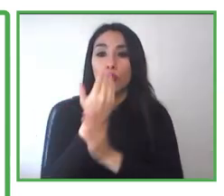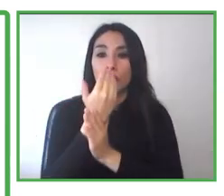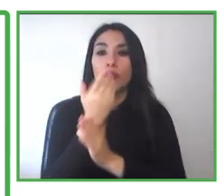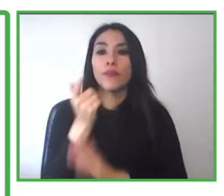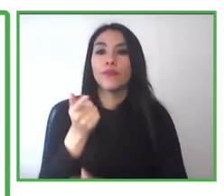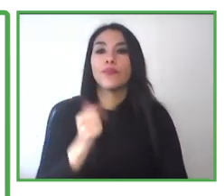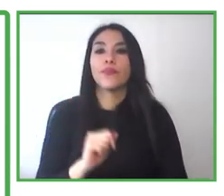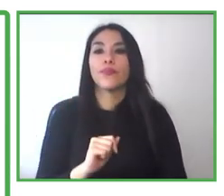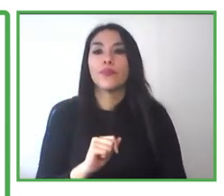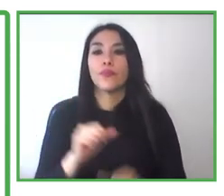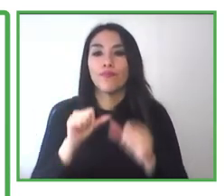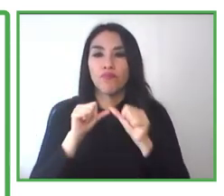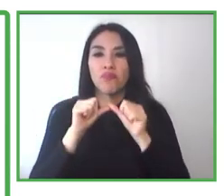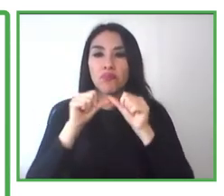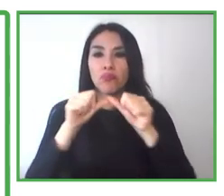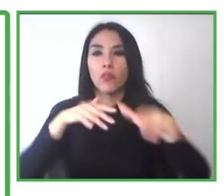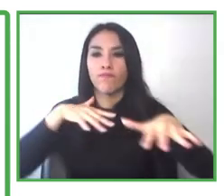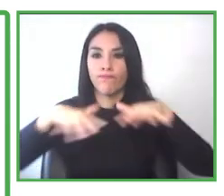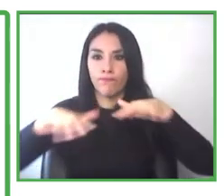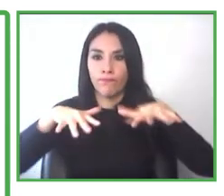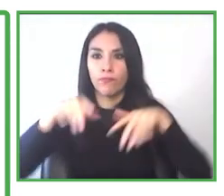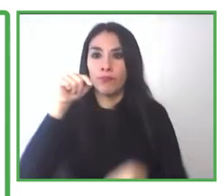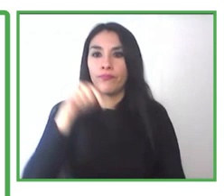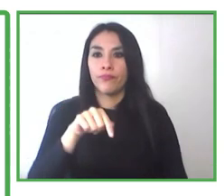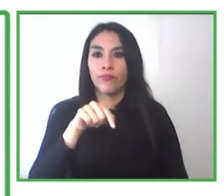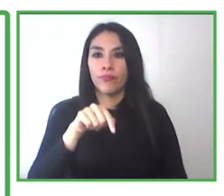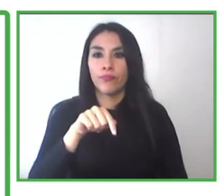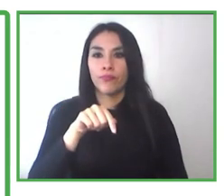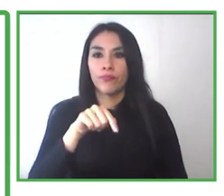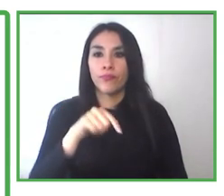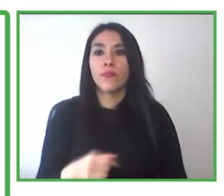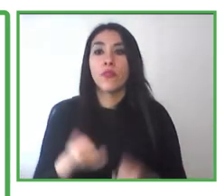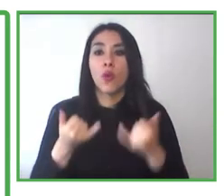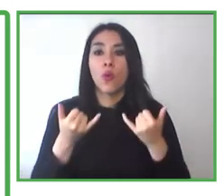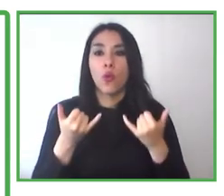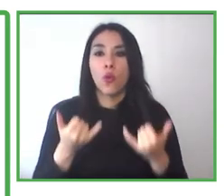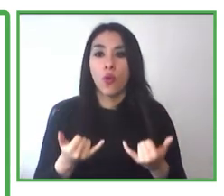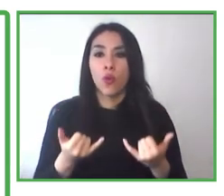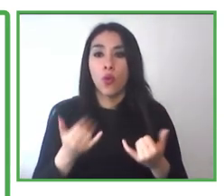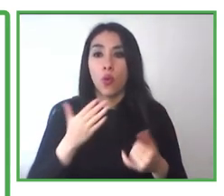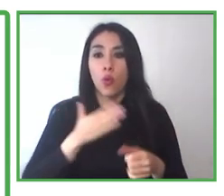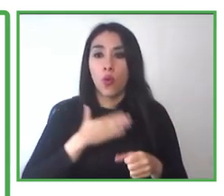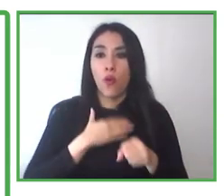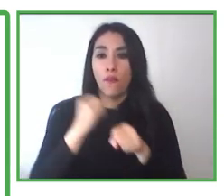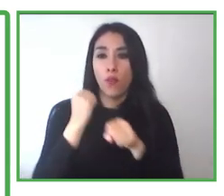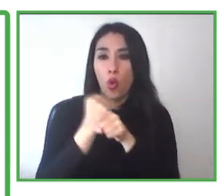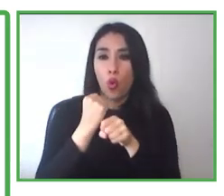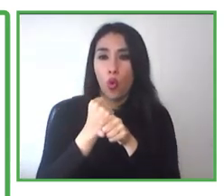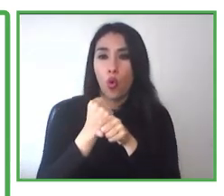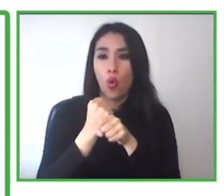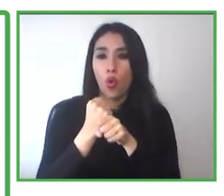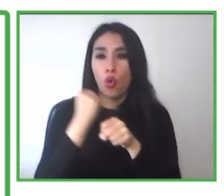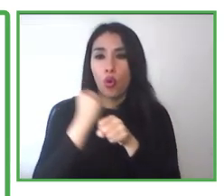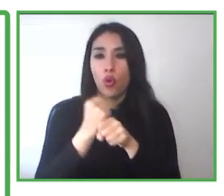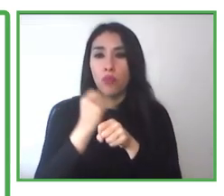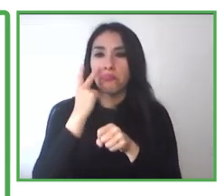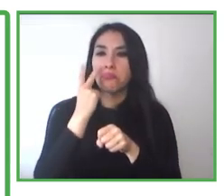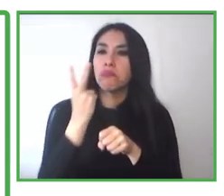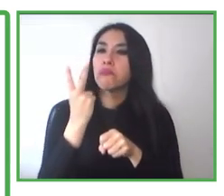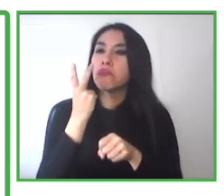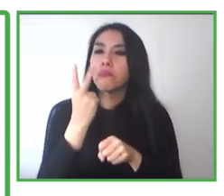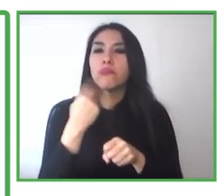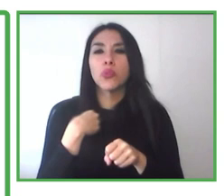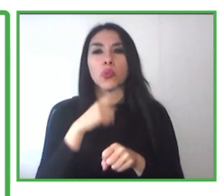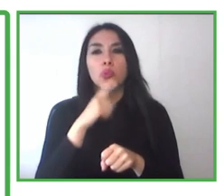with disabilities who were looking for employment and who until then had no personal support for their job